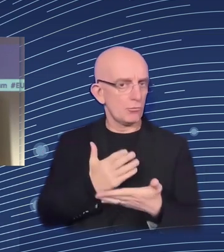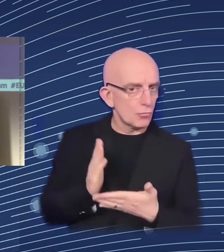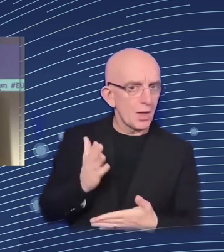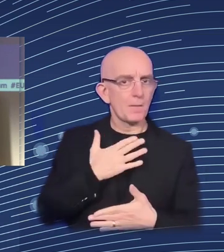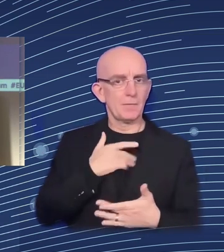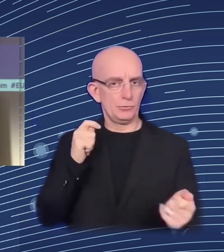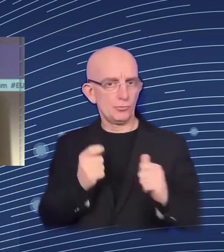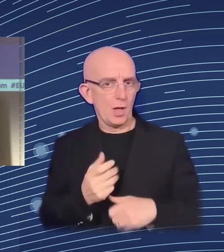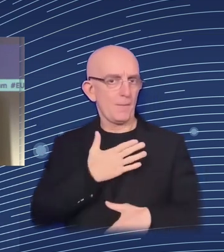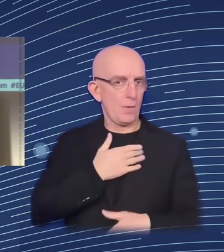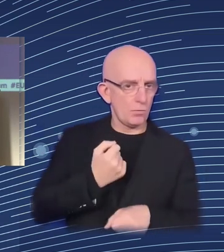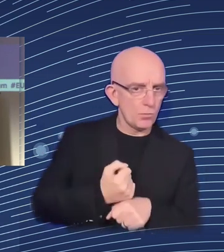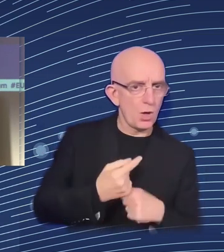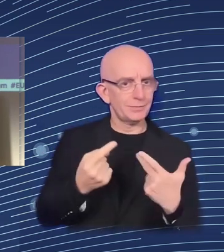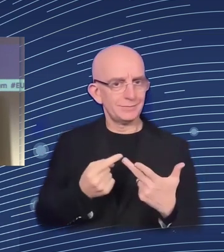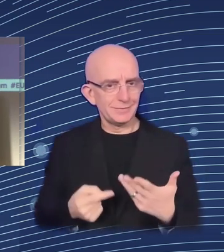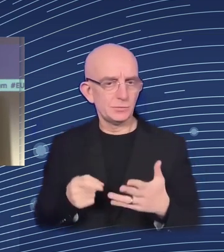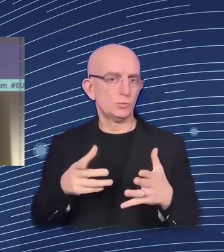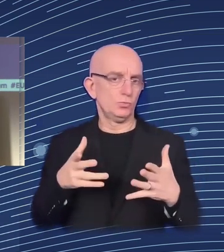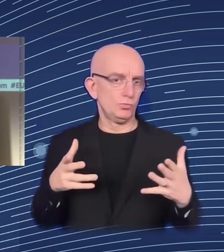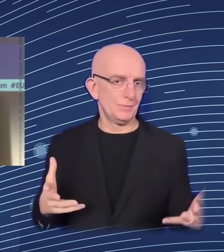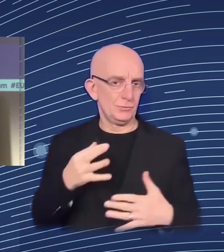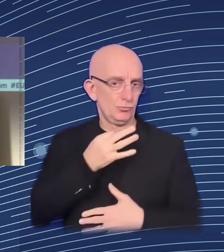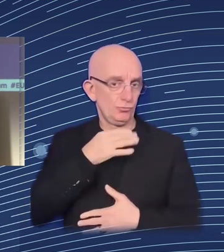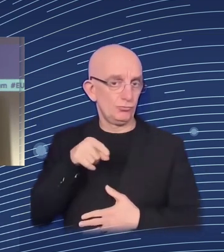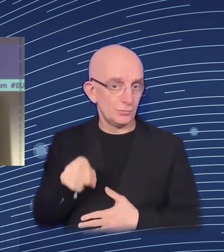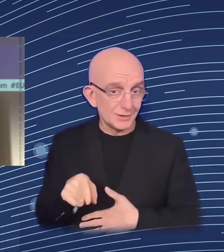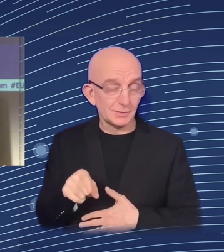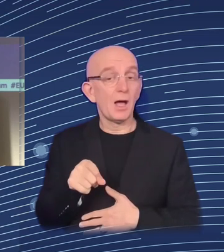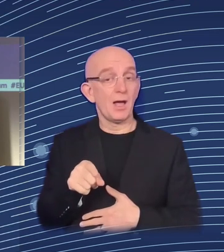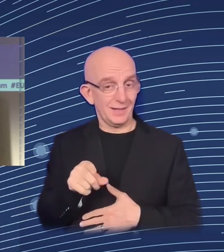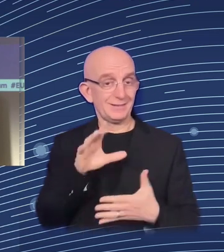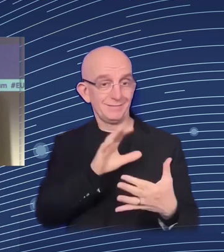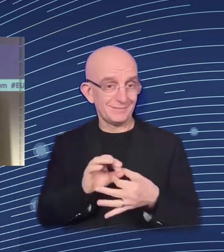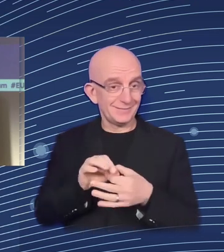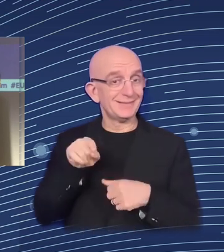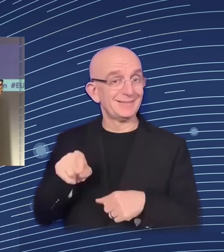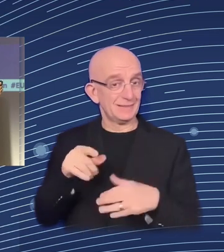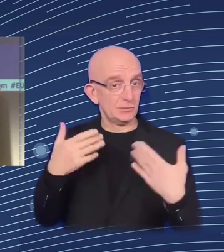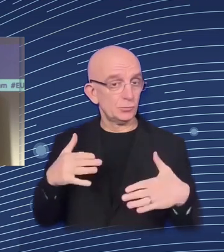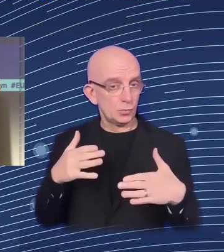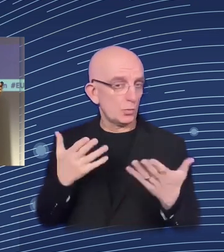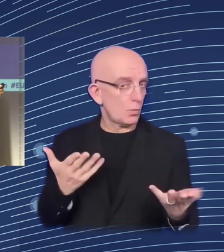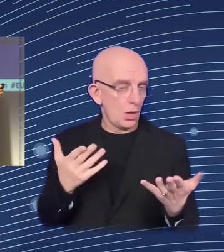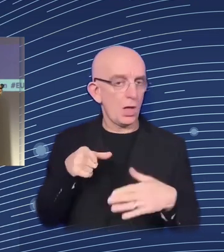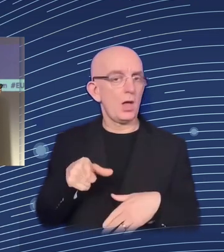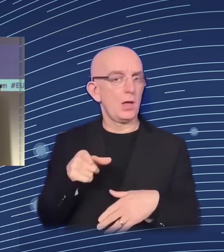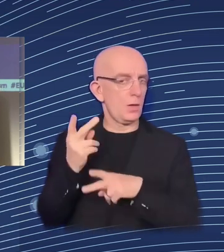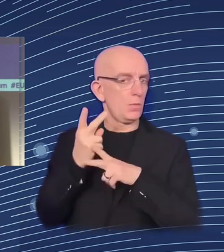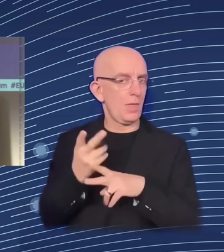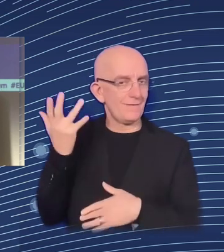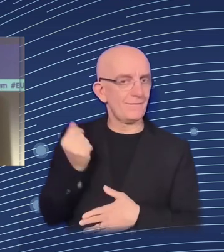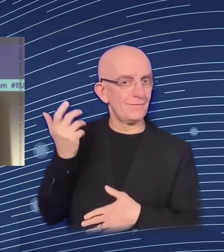transformation and made possible distance learning, e-learning and here again opportunities,